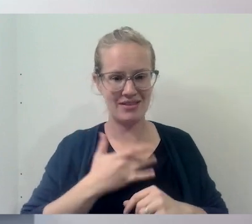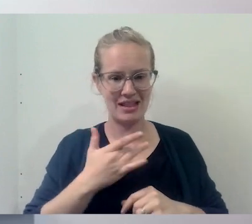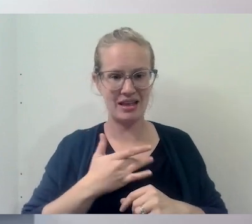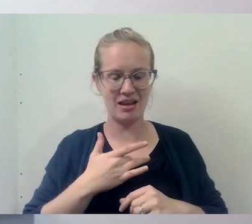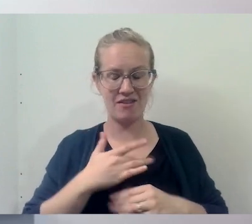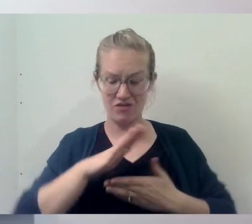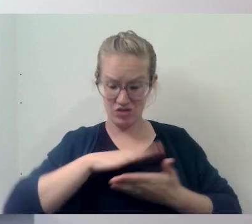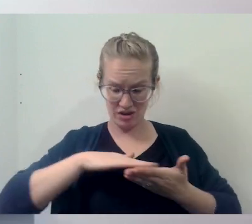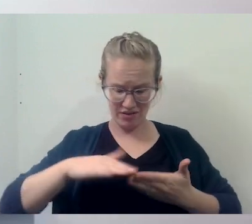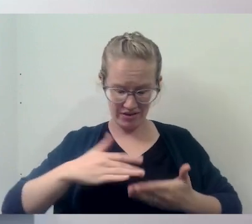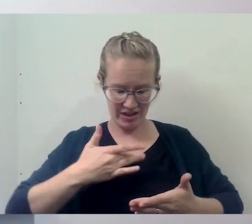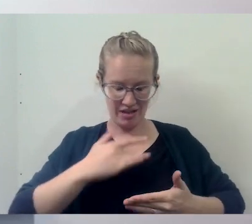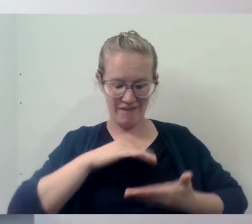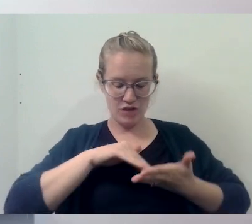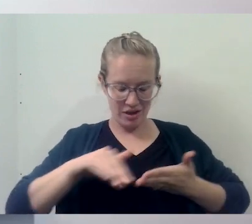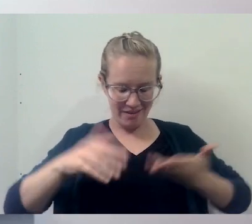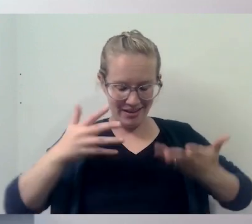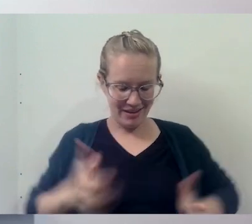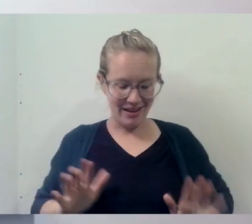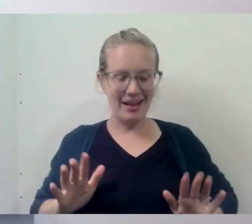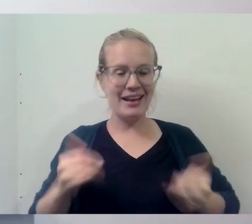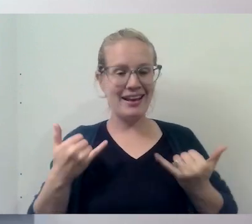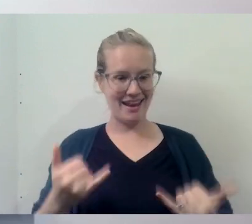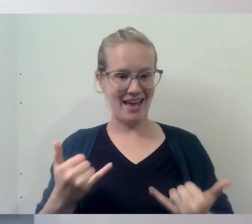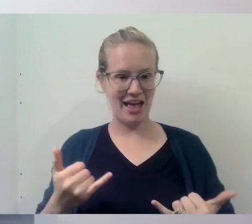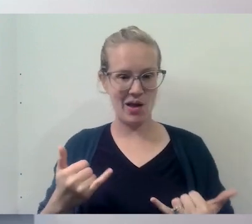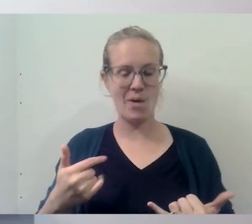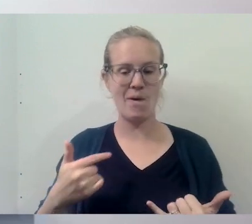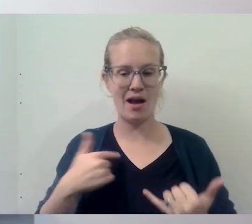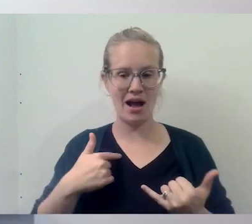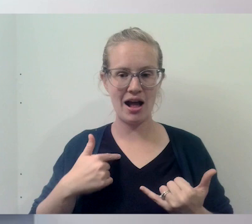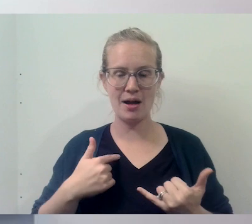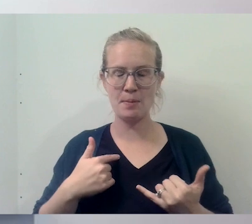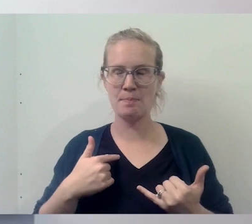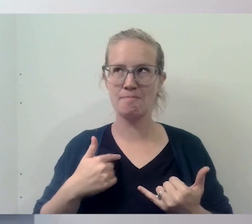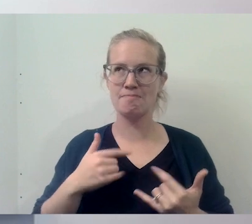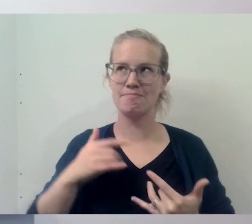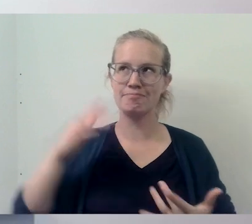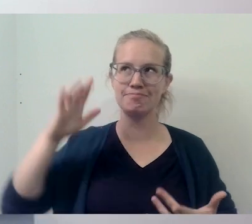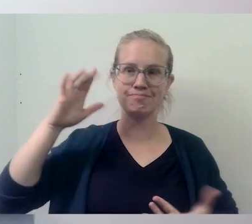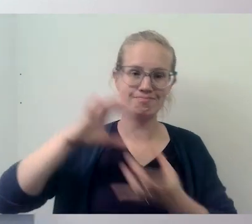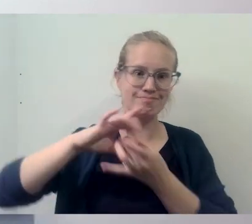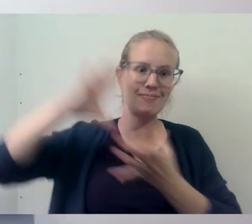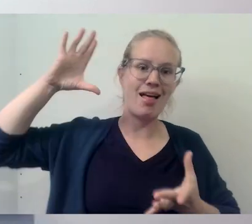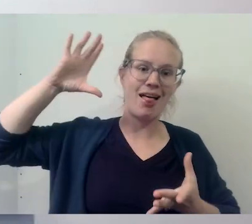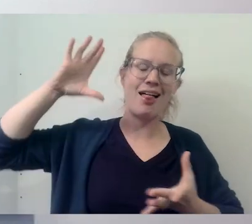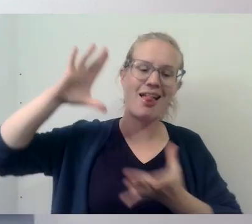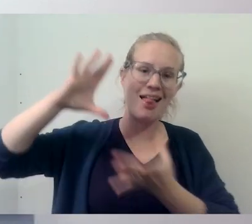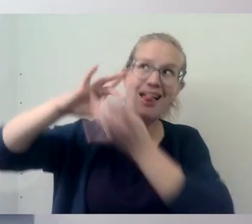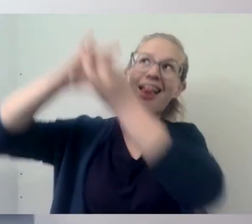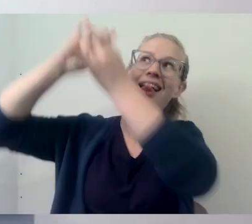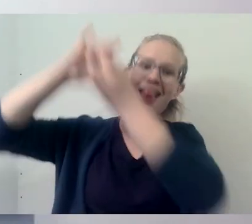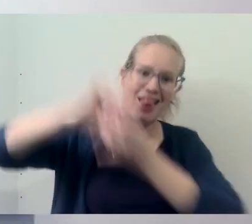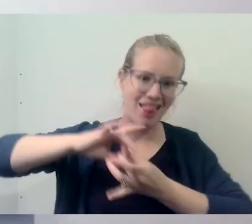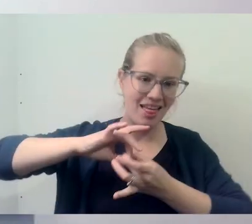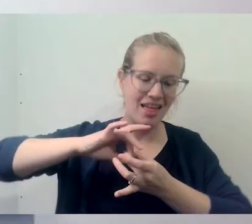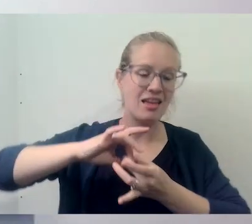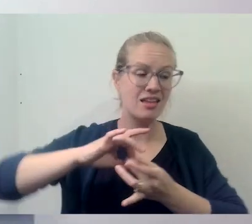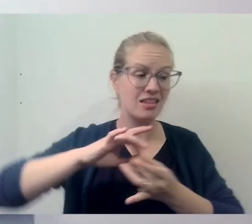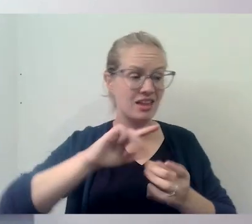forgiven and feeling that now I am reconciled to the fold and